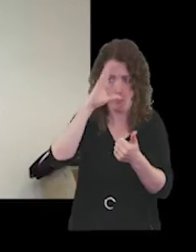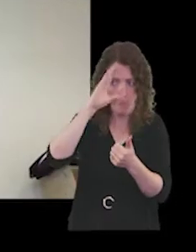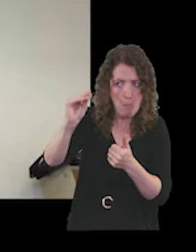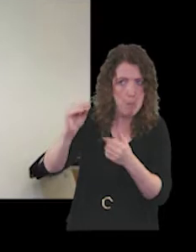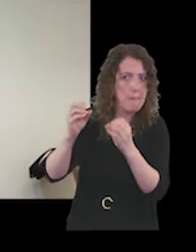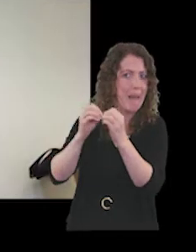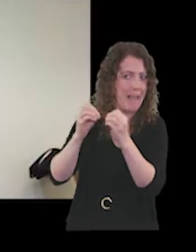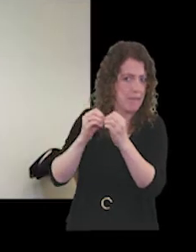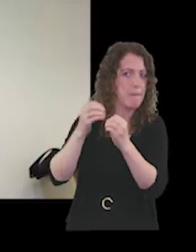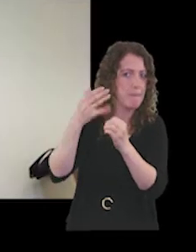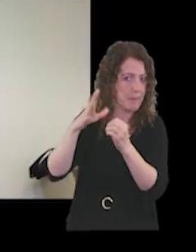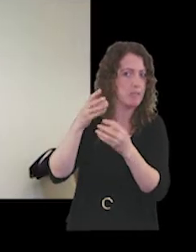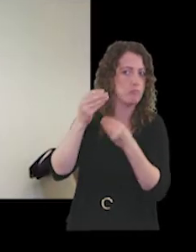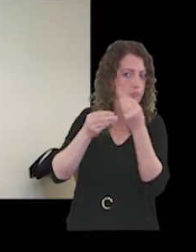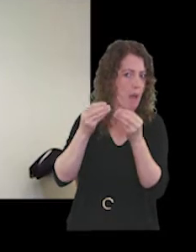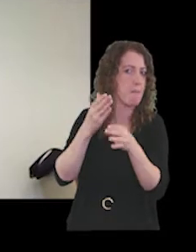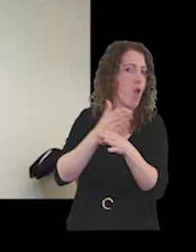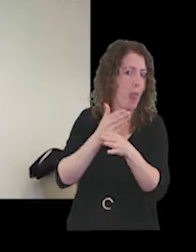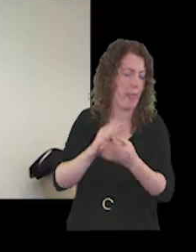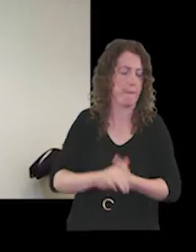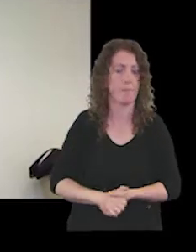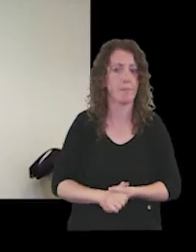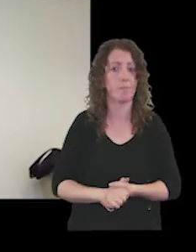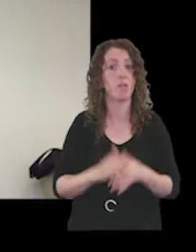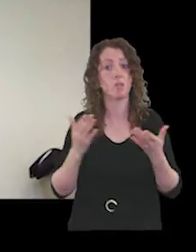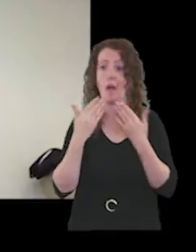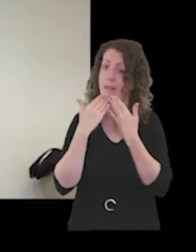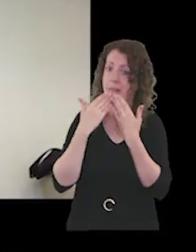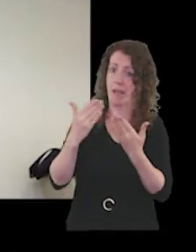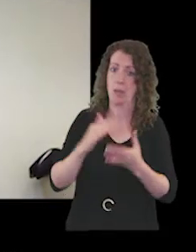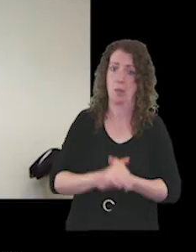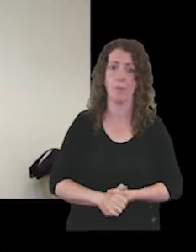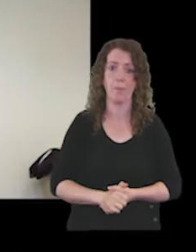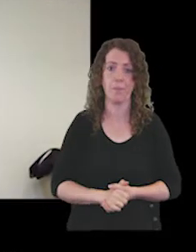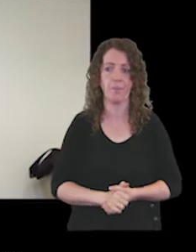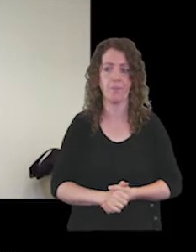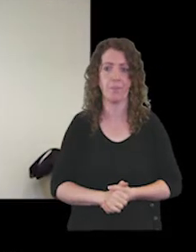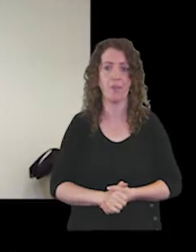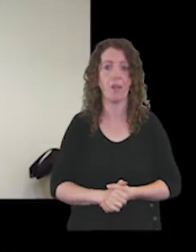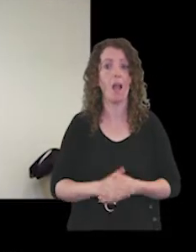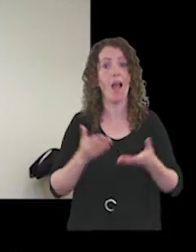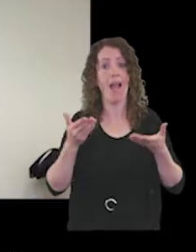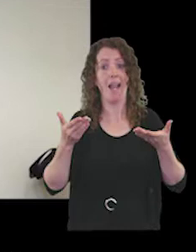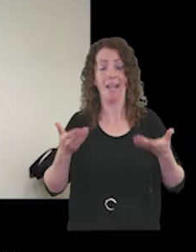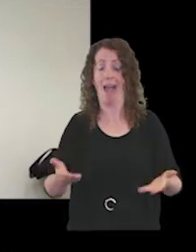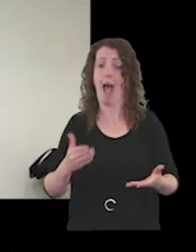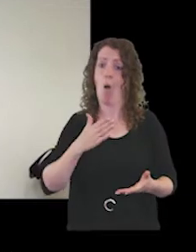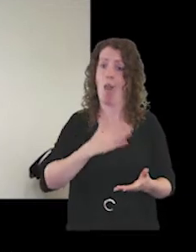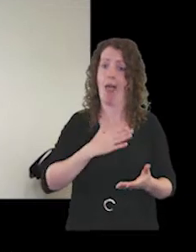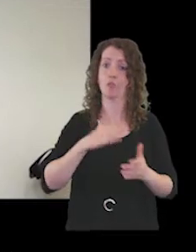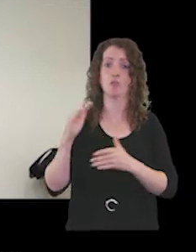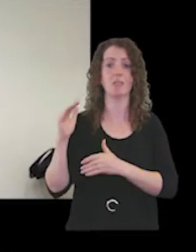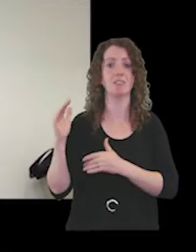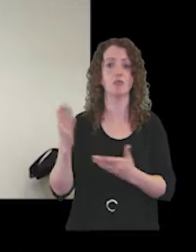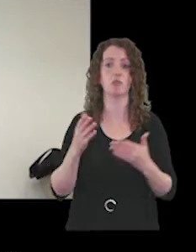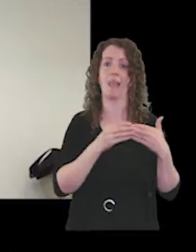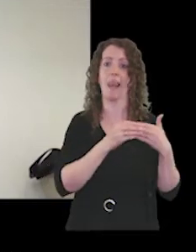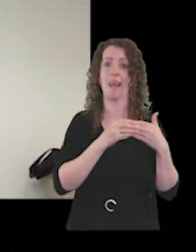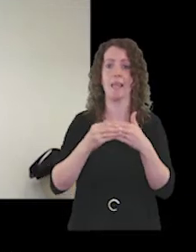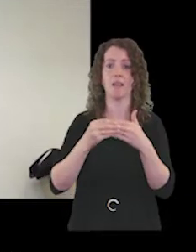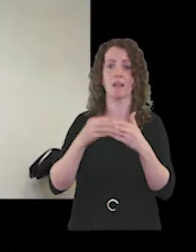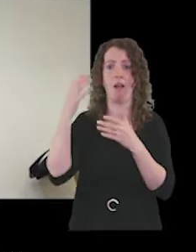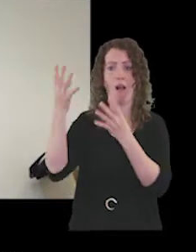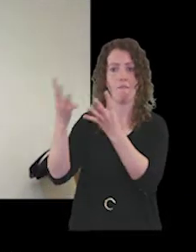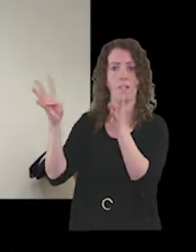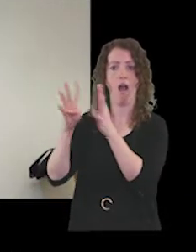I've described there. So thank you for that. I'd now like to introduce our Lead Governor,